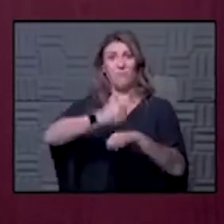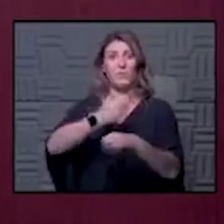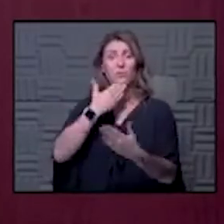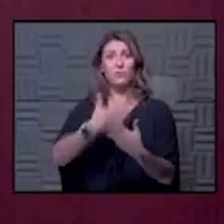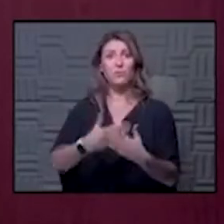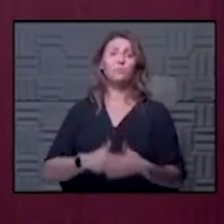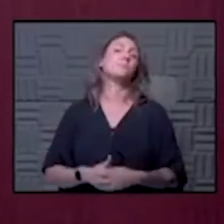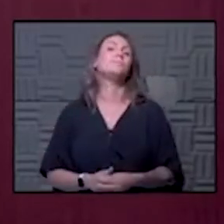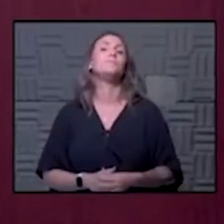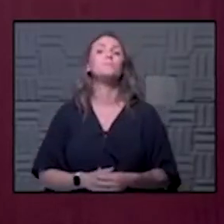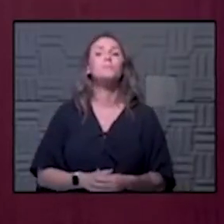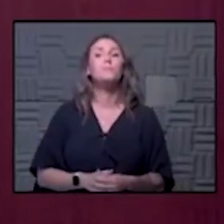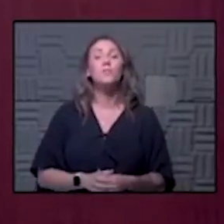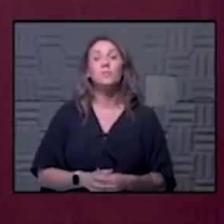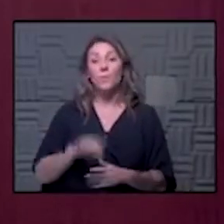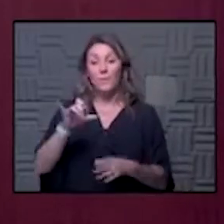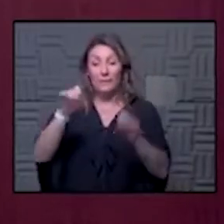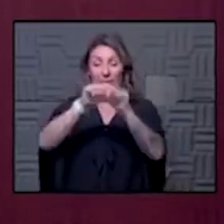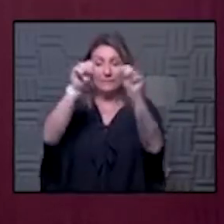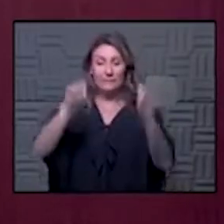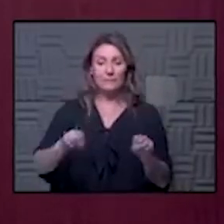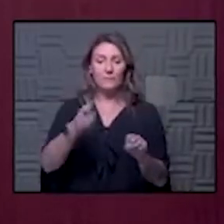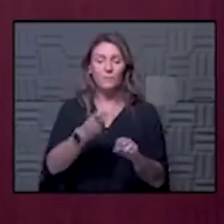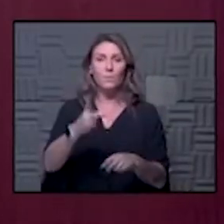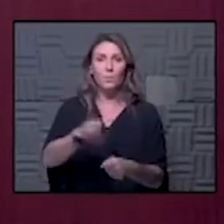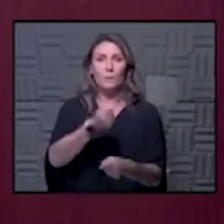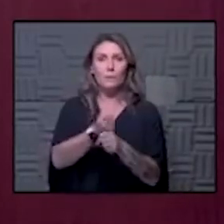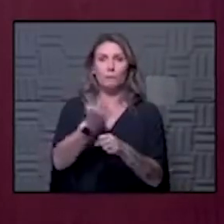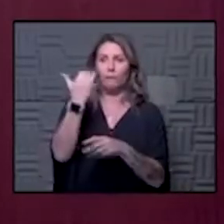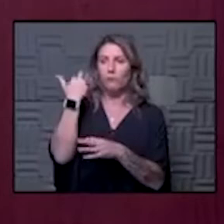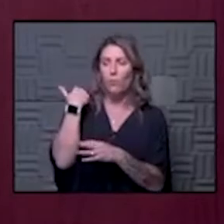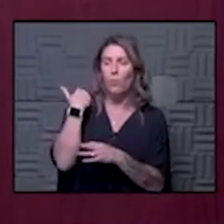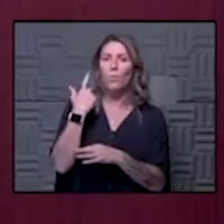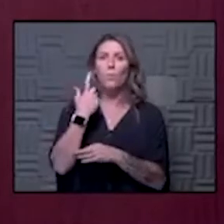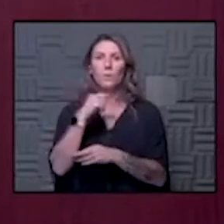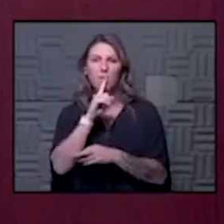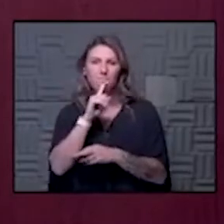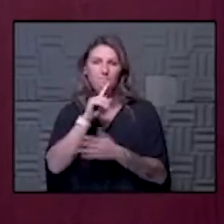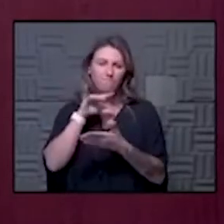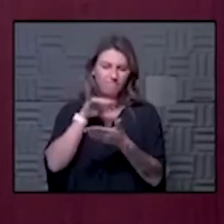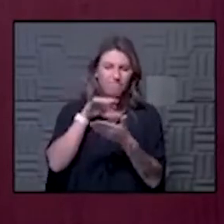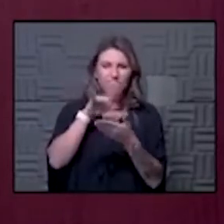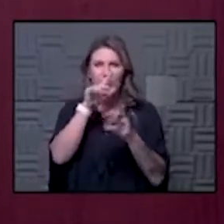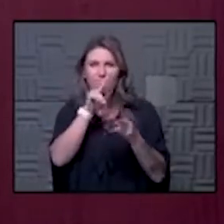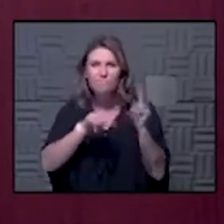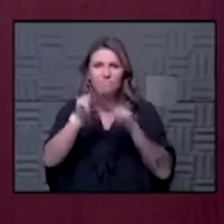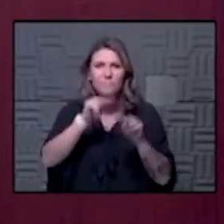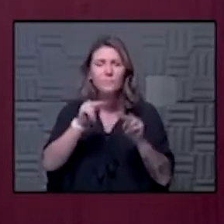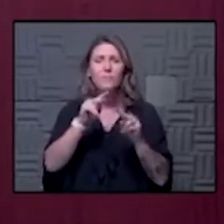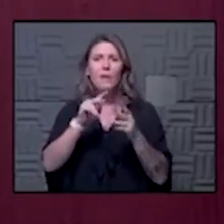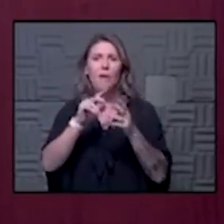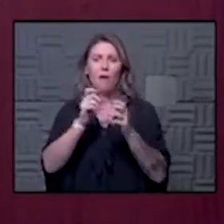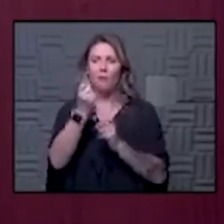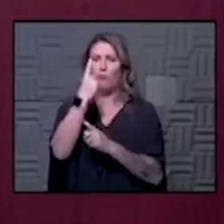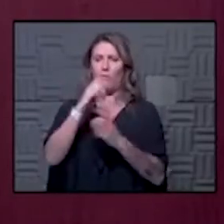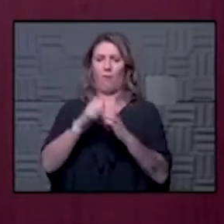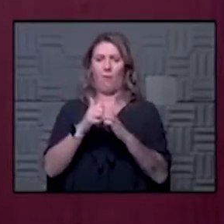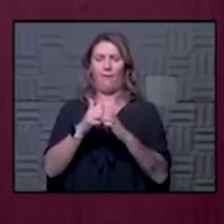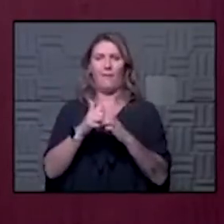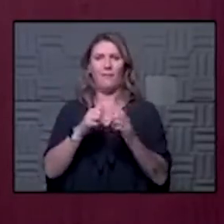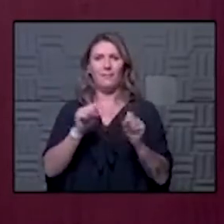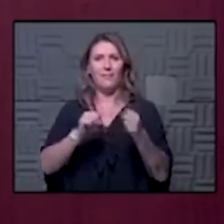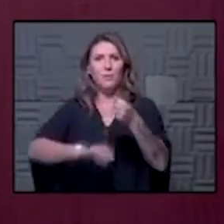knowing that as a system a couple of years ago we really started looking at understanding how best we can